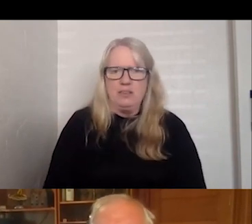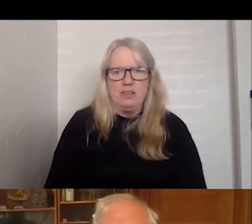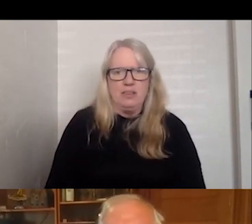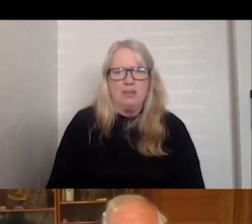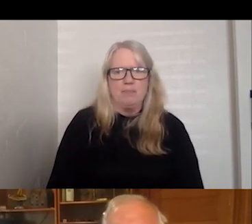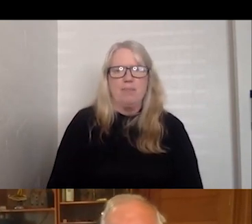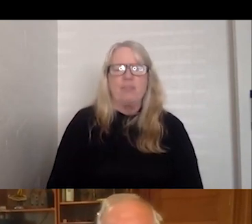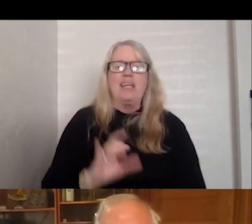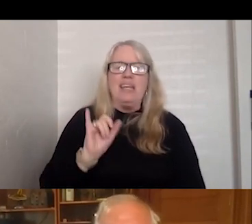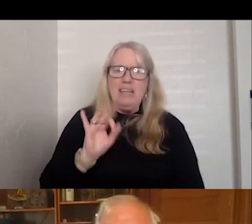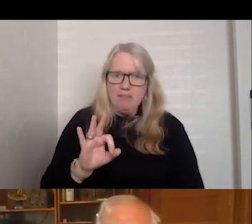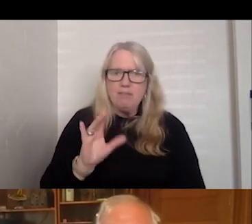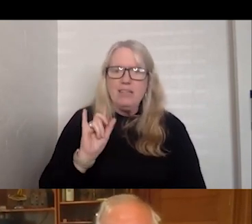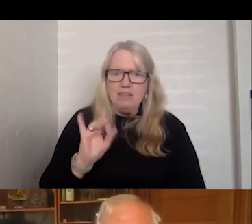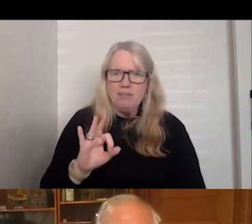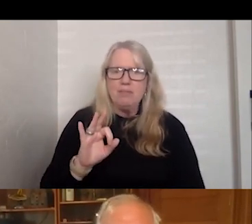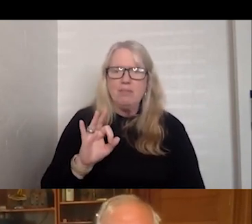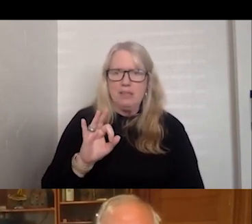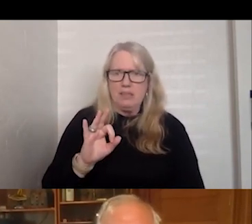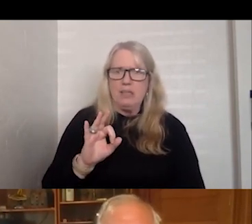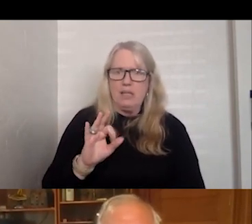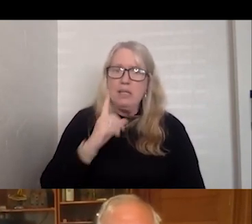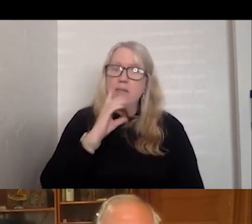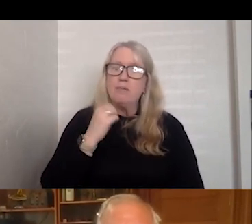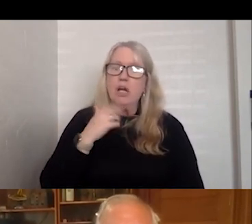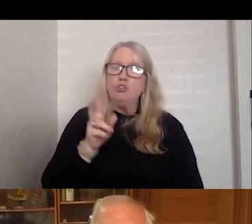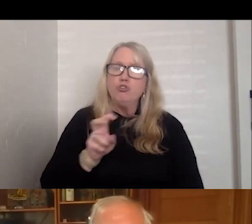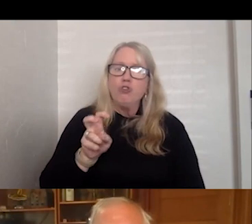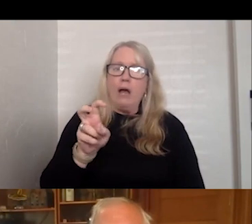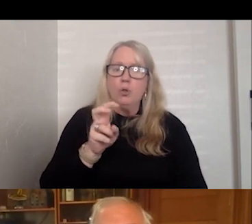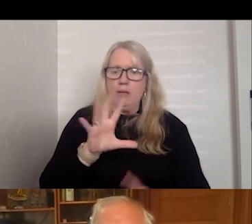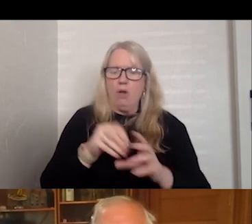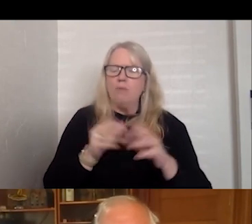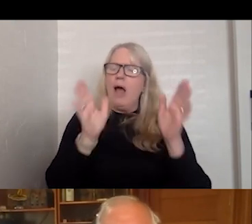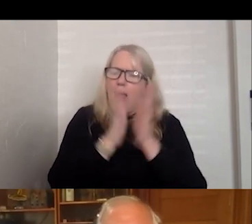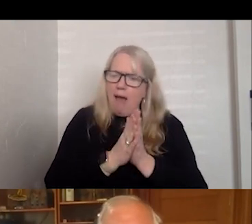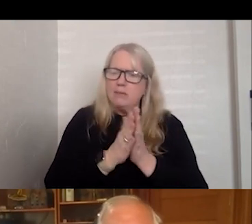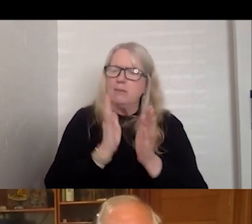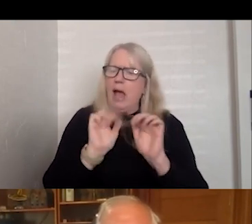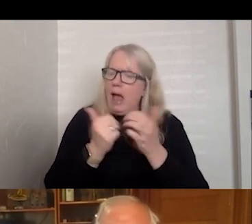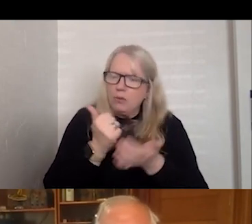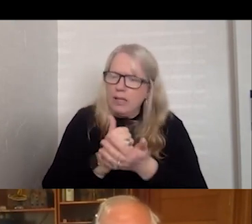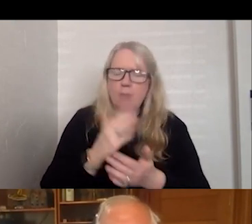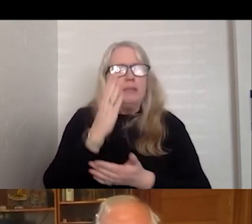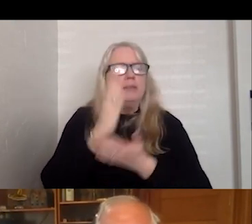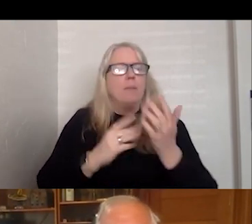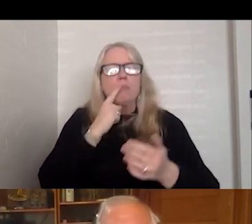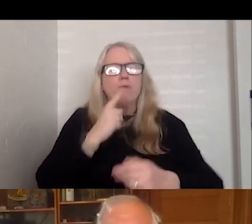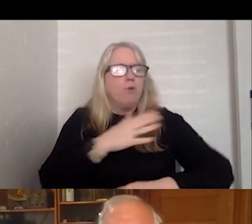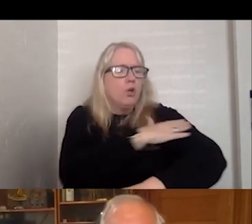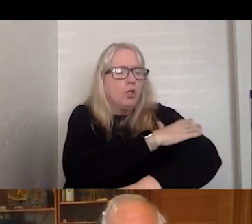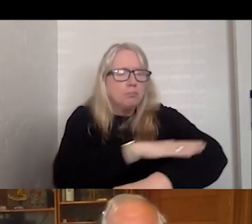And if there is some travel that's involved, ask how you can help. Some blind people prefer an arm